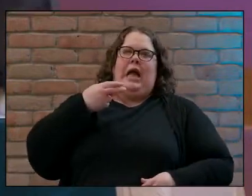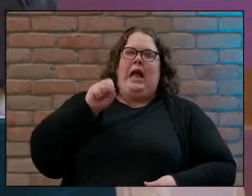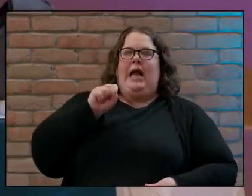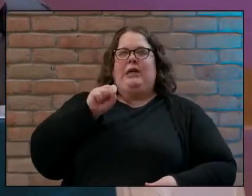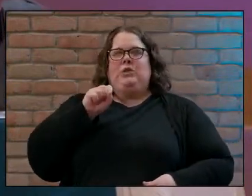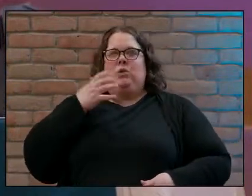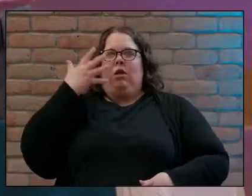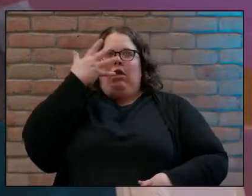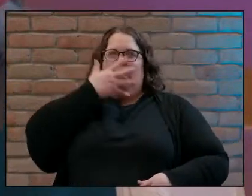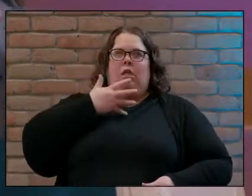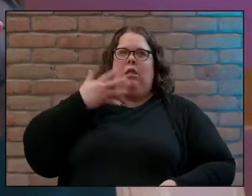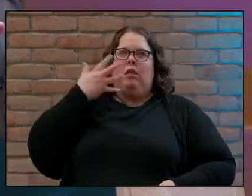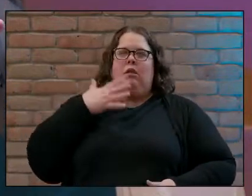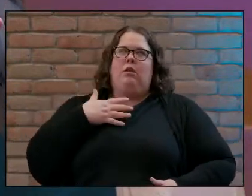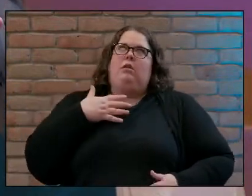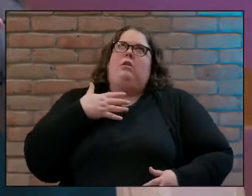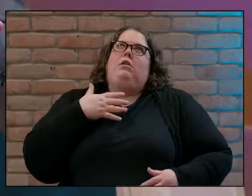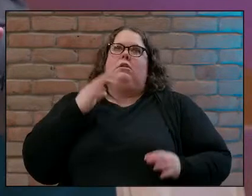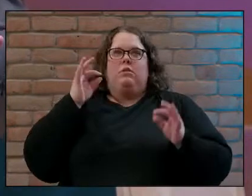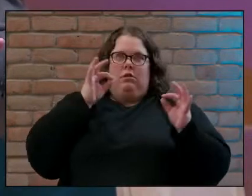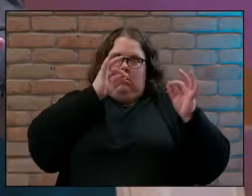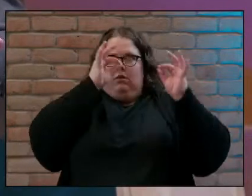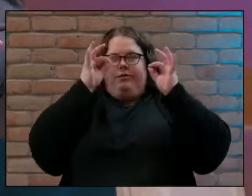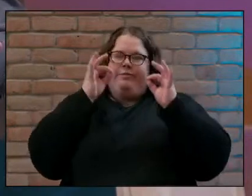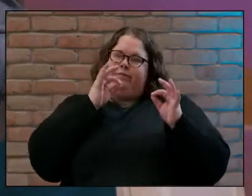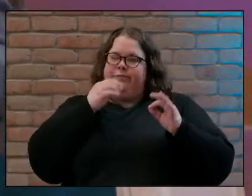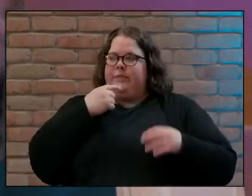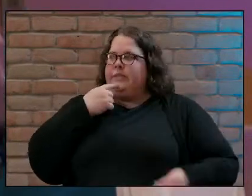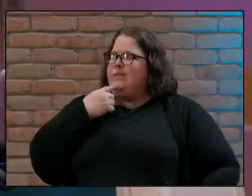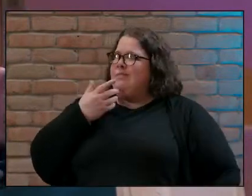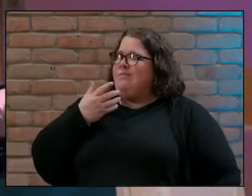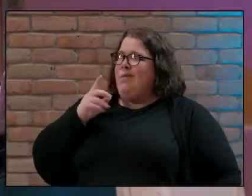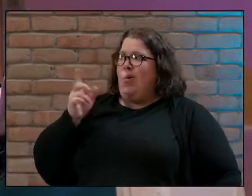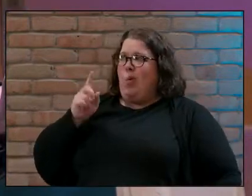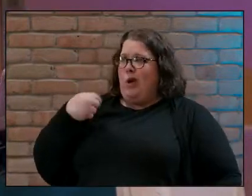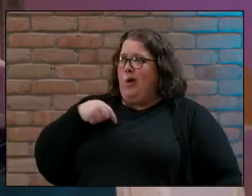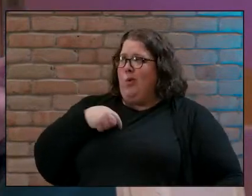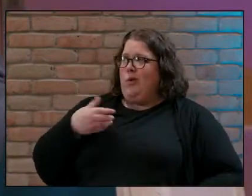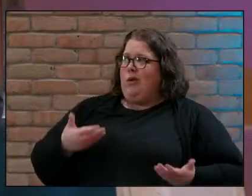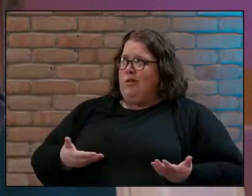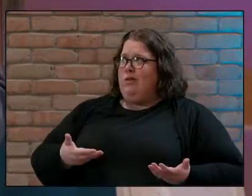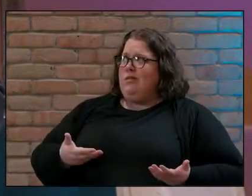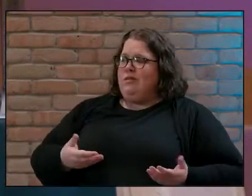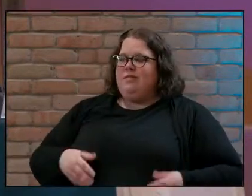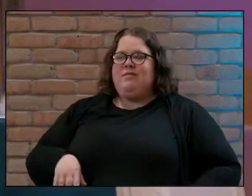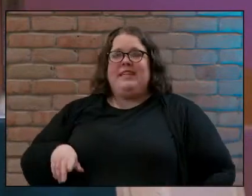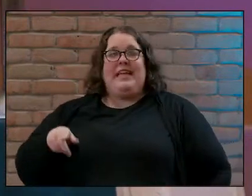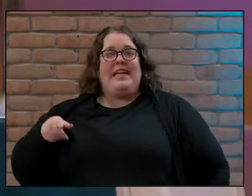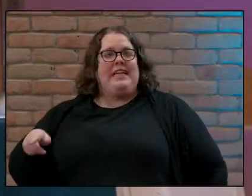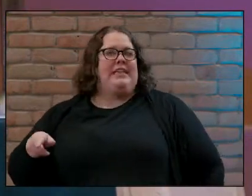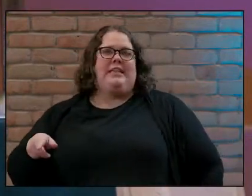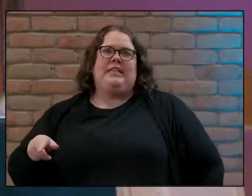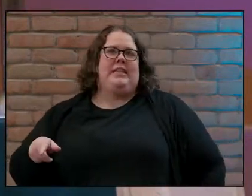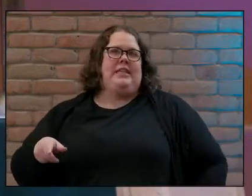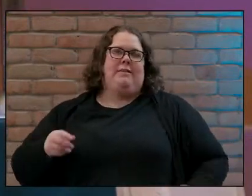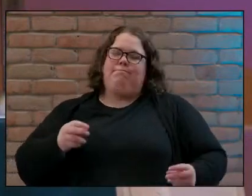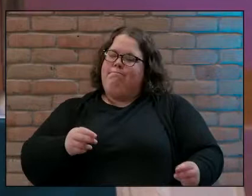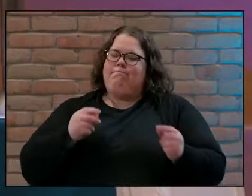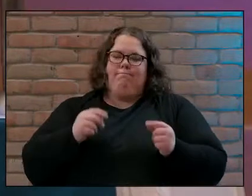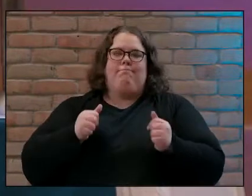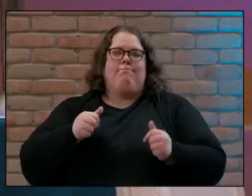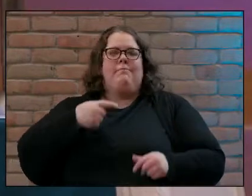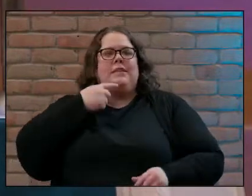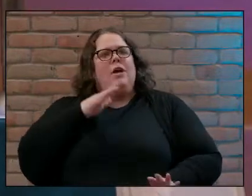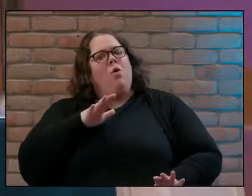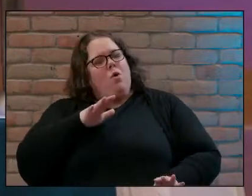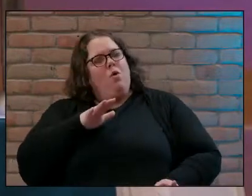of sigh and eye roll and said where are we and he without missing a beat said